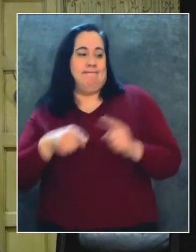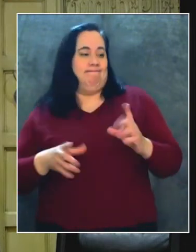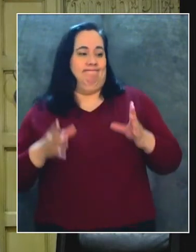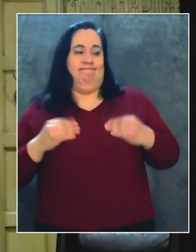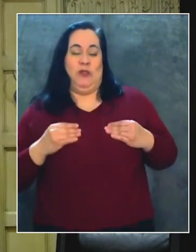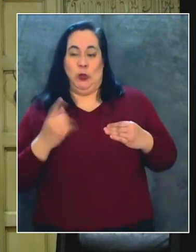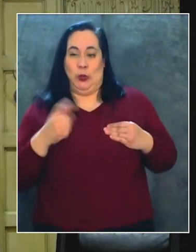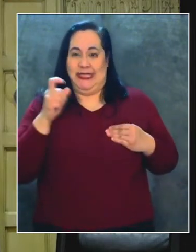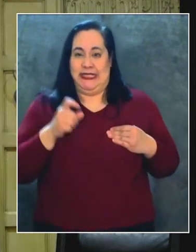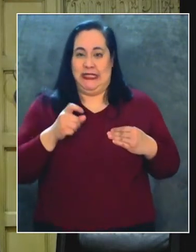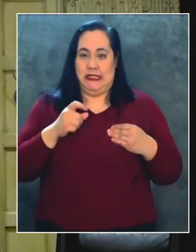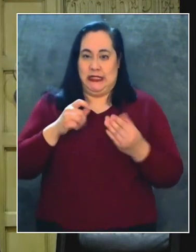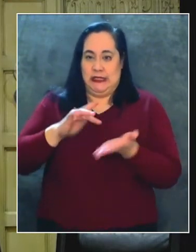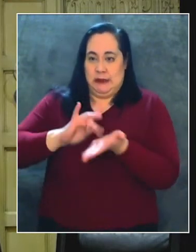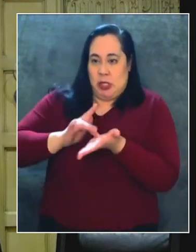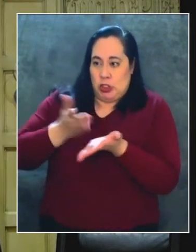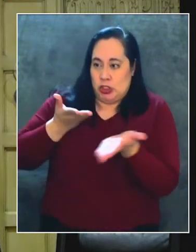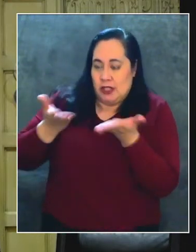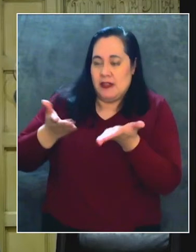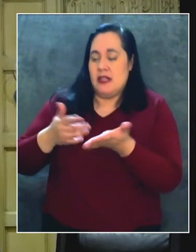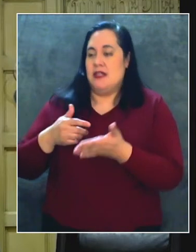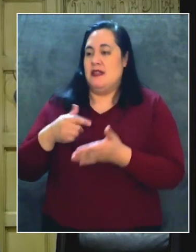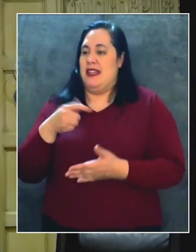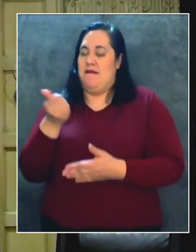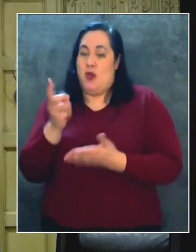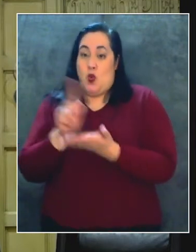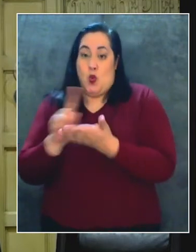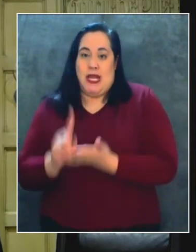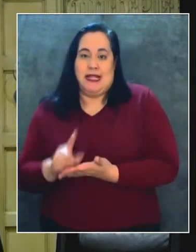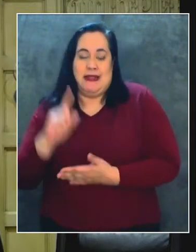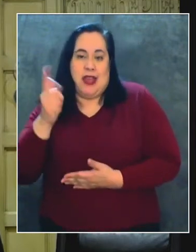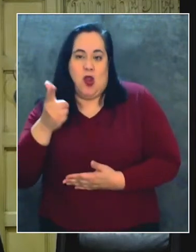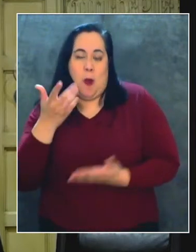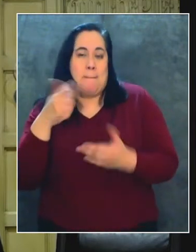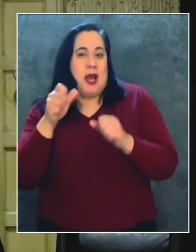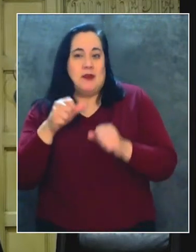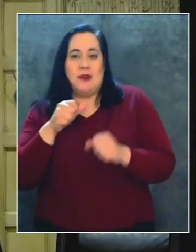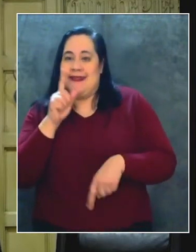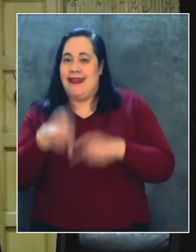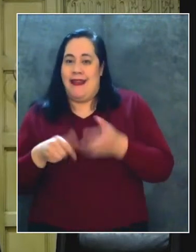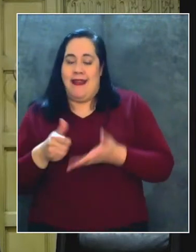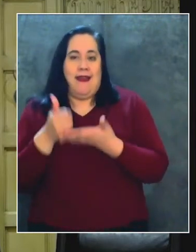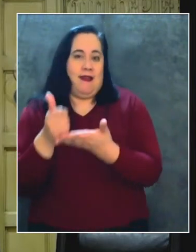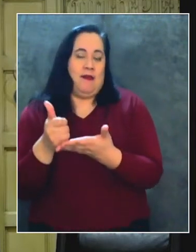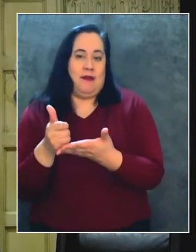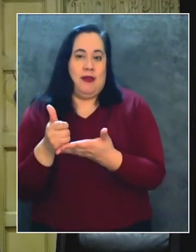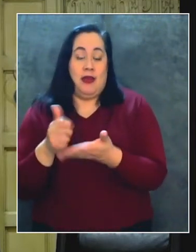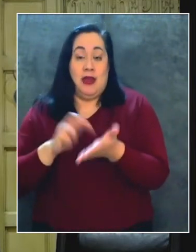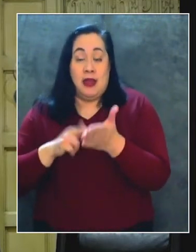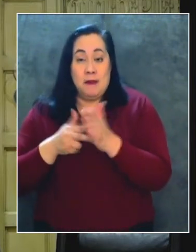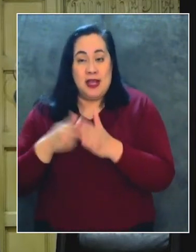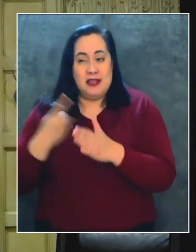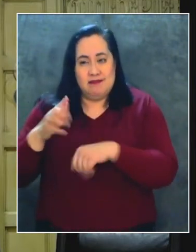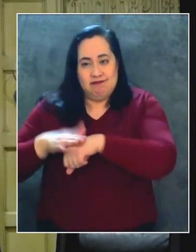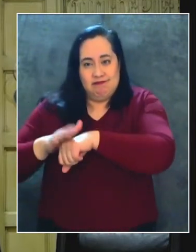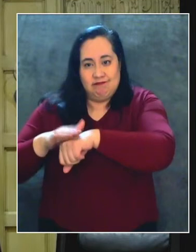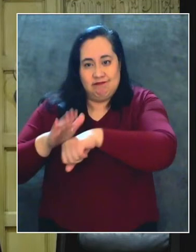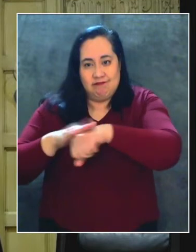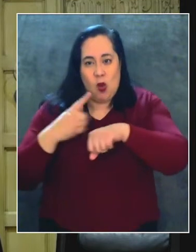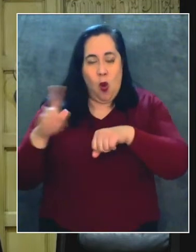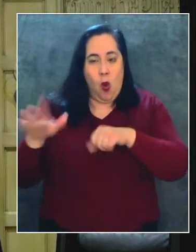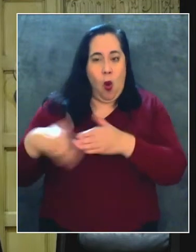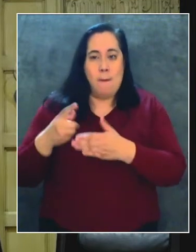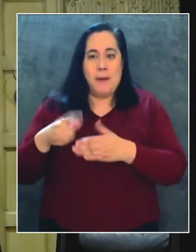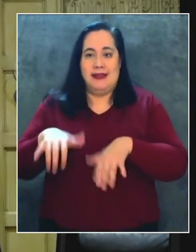cuando se necesite en unas pocas semanas. Así que todos debemos tomar acción durante